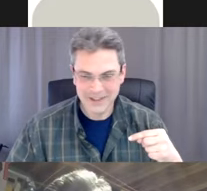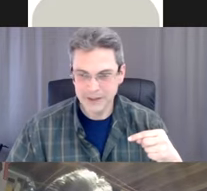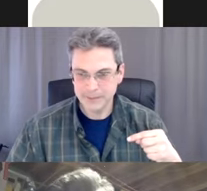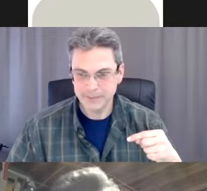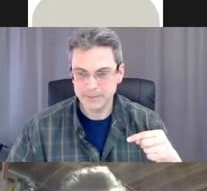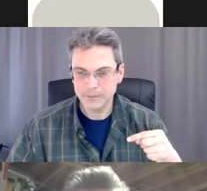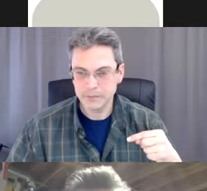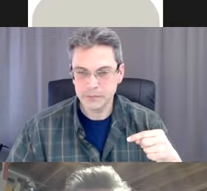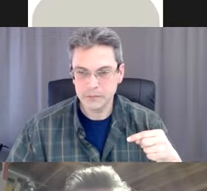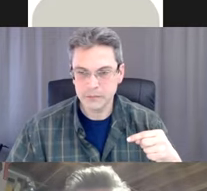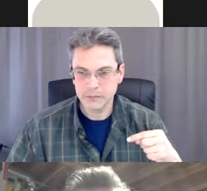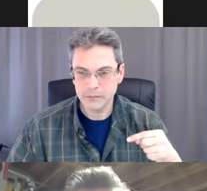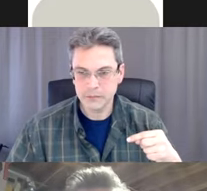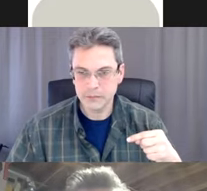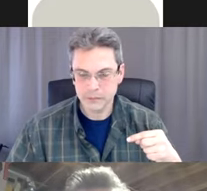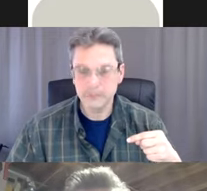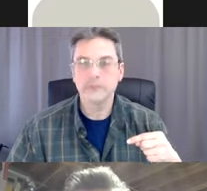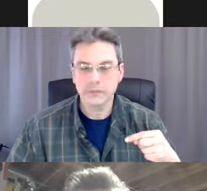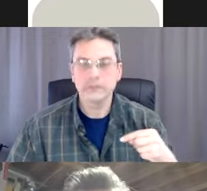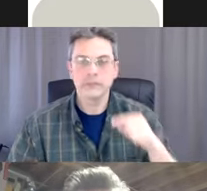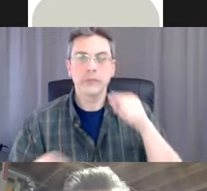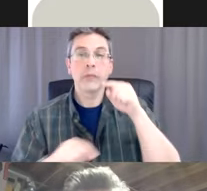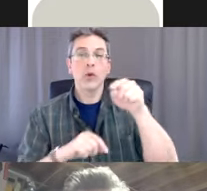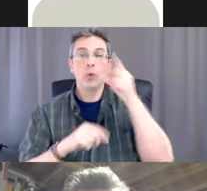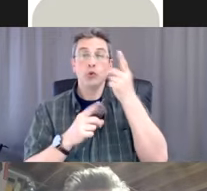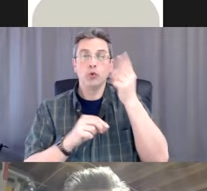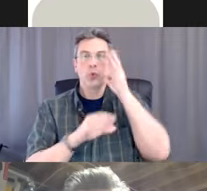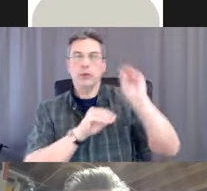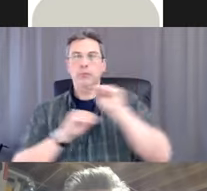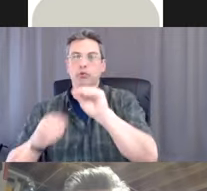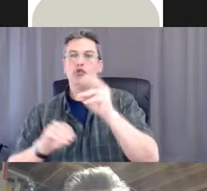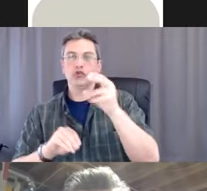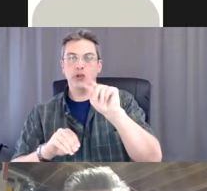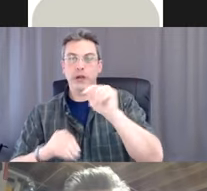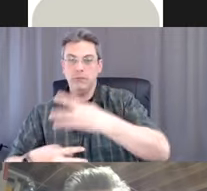What I'm going to do is put some information in the chat so that we're all communicating together.